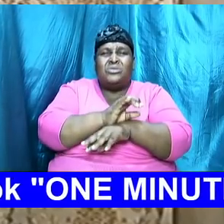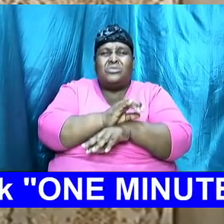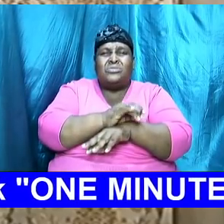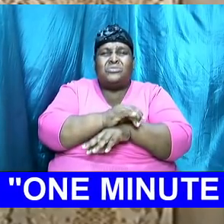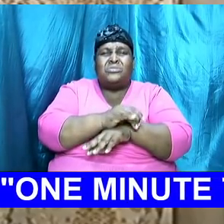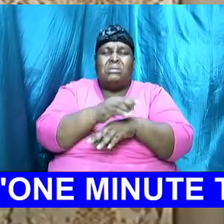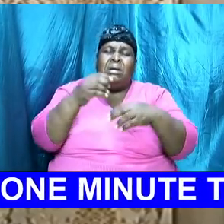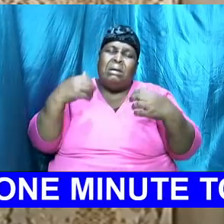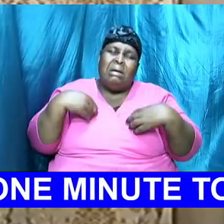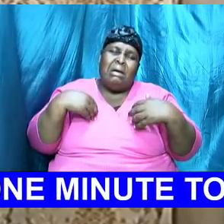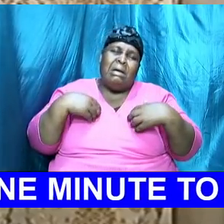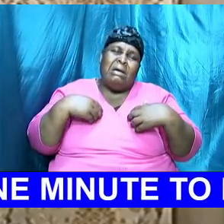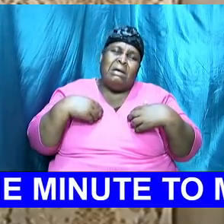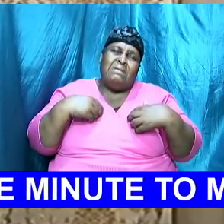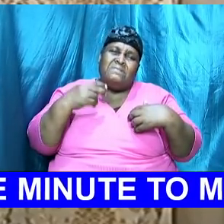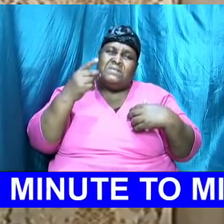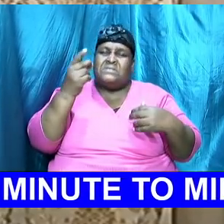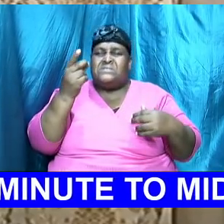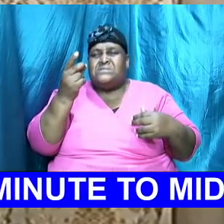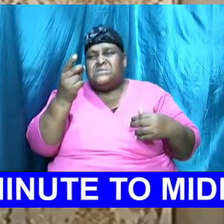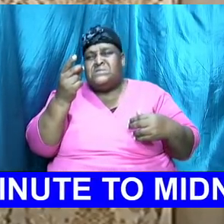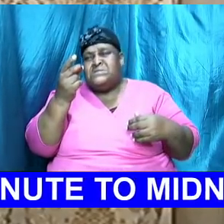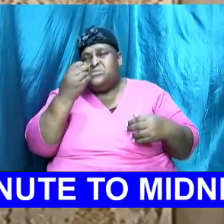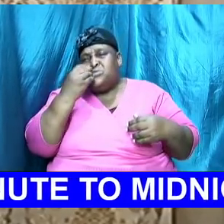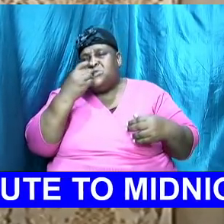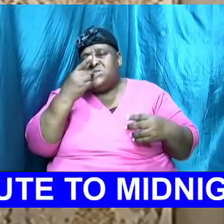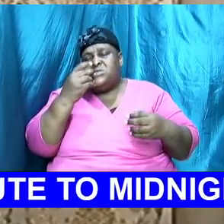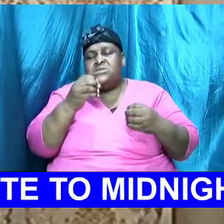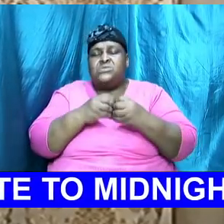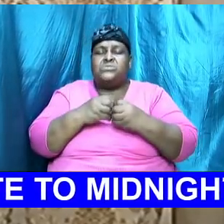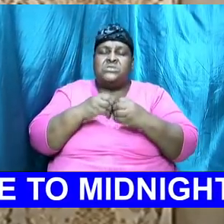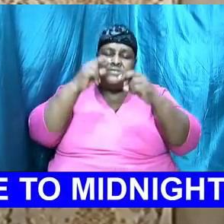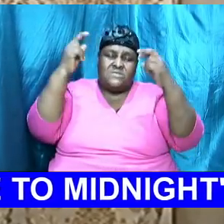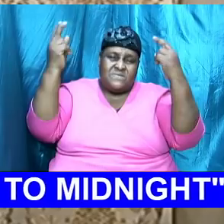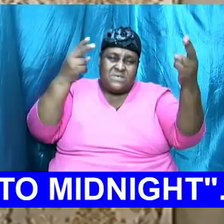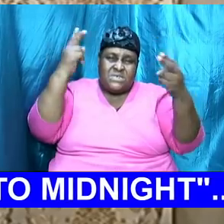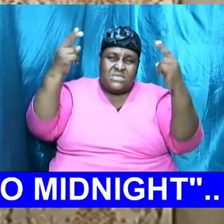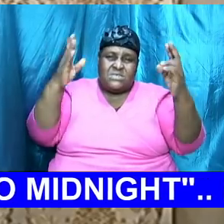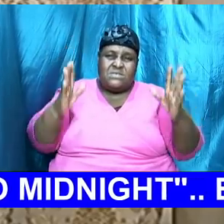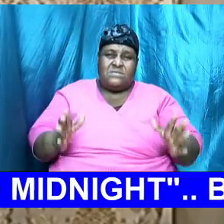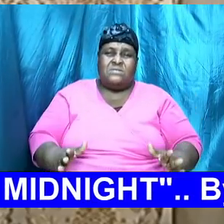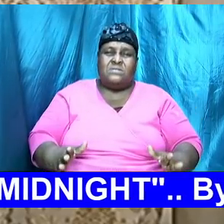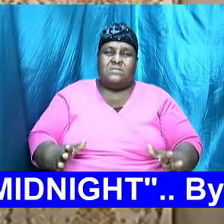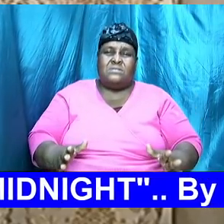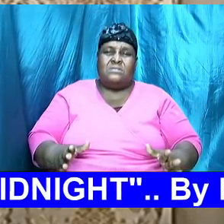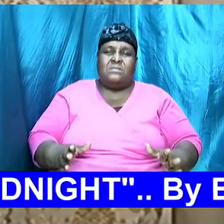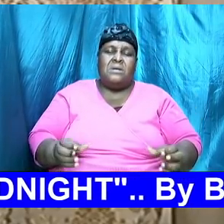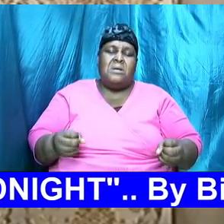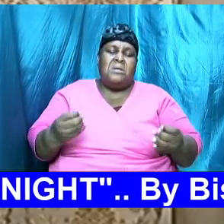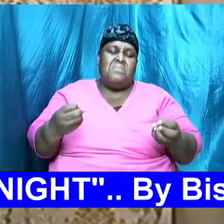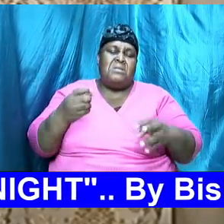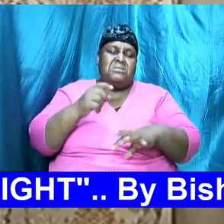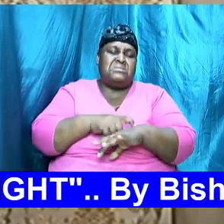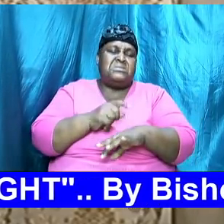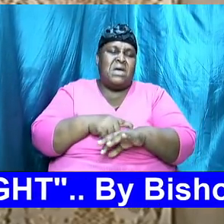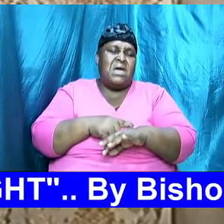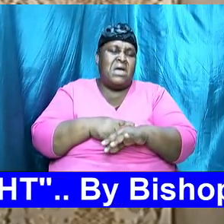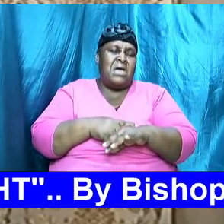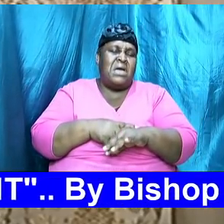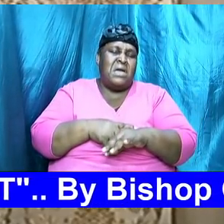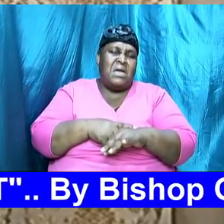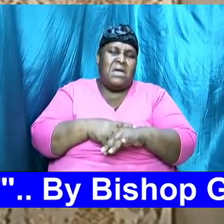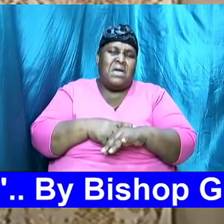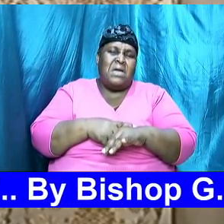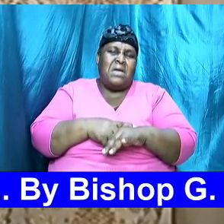dinner with visitors and so forth many times the argument comes up about relationship